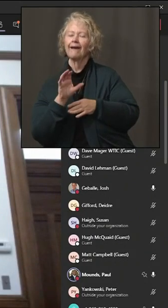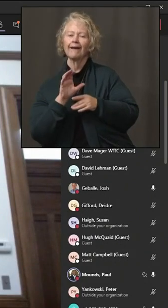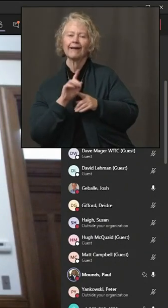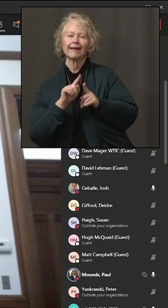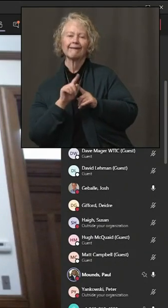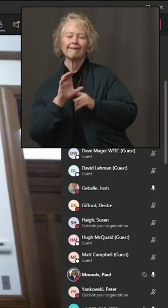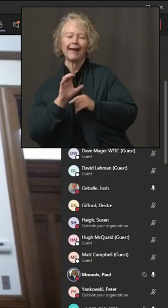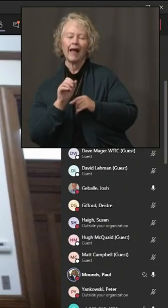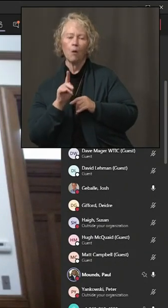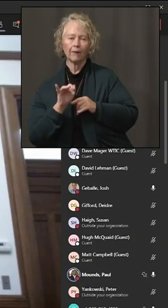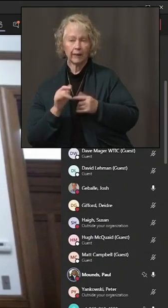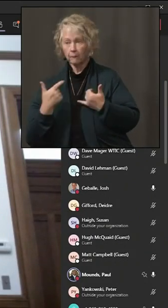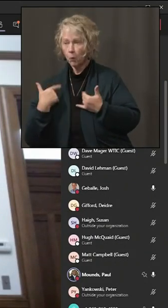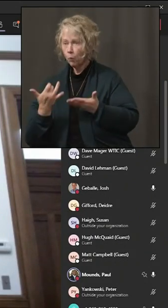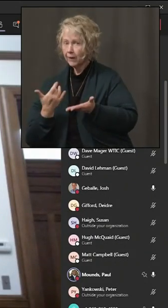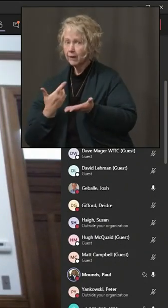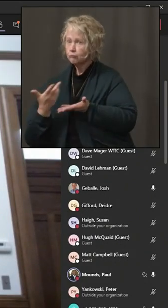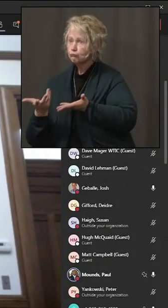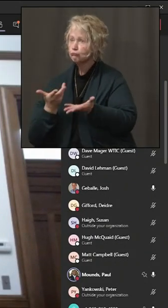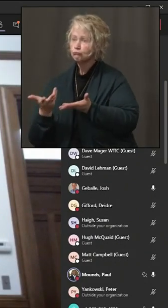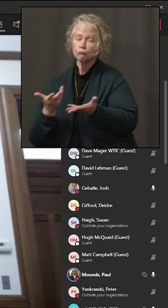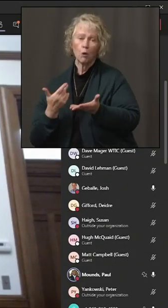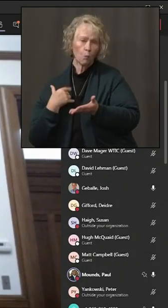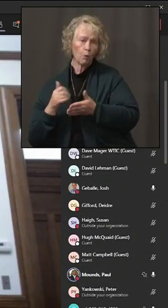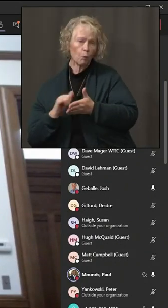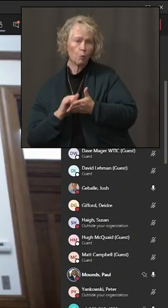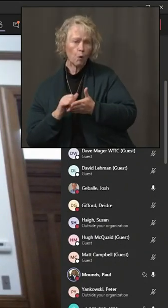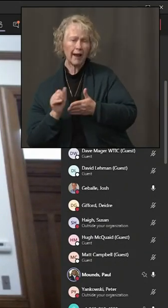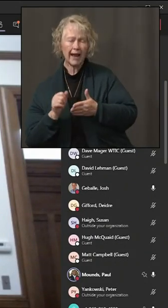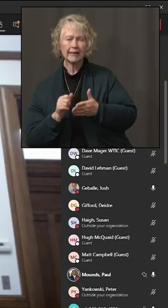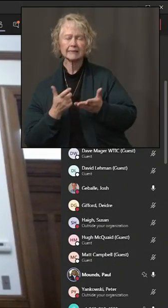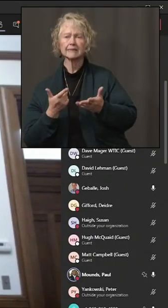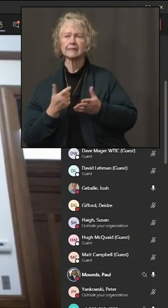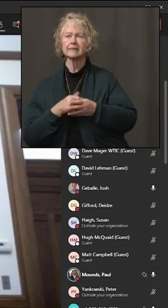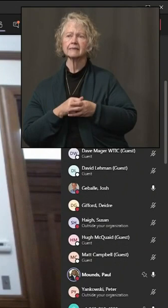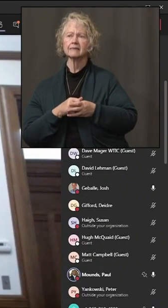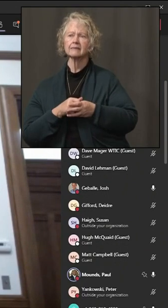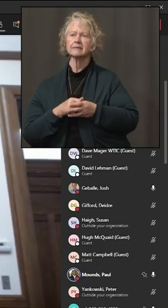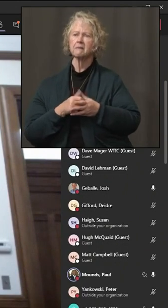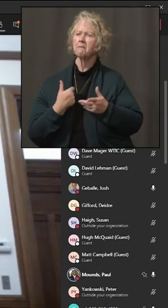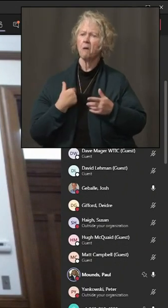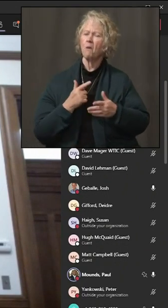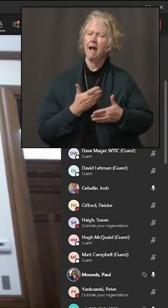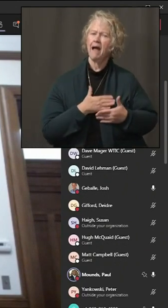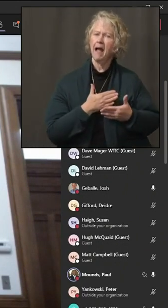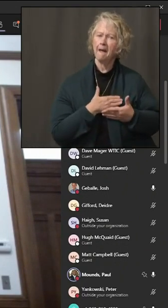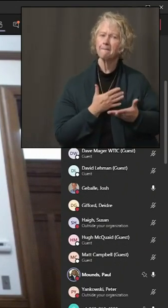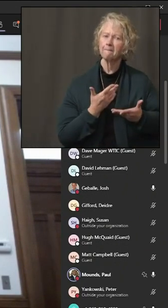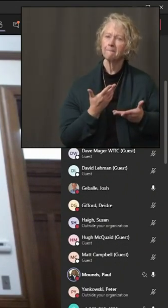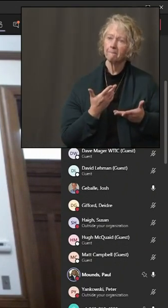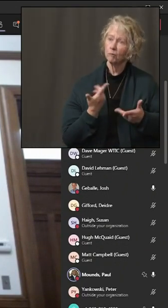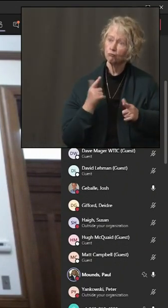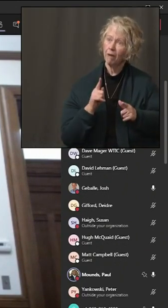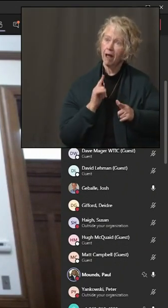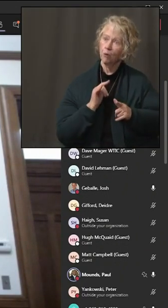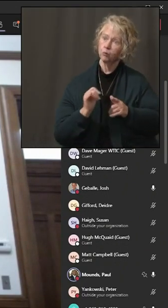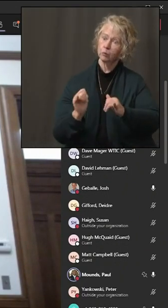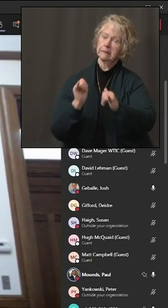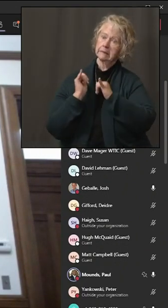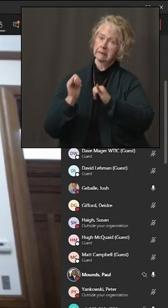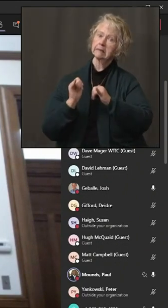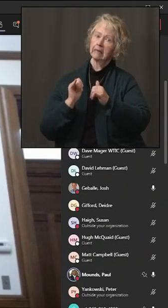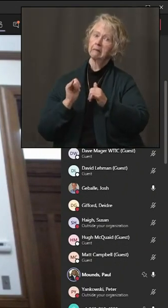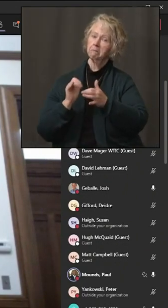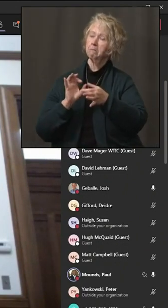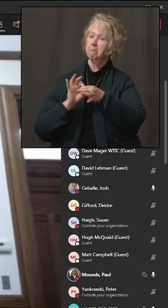have conversations with New York, as we will with all of our regional partners. But we're happy to have some alignment with our partners